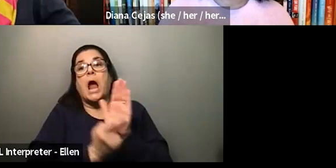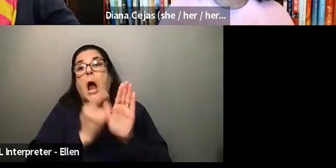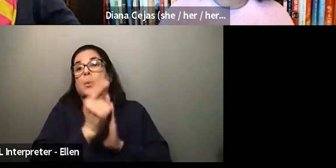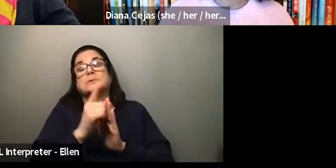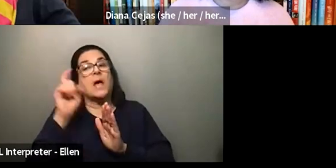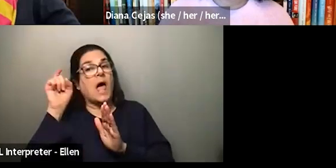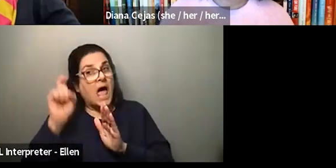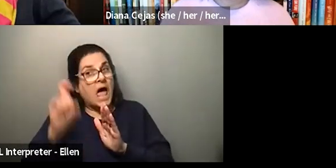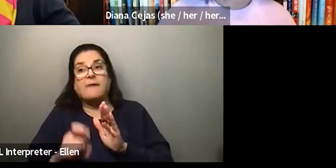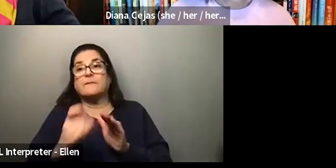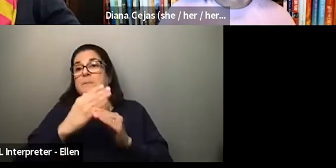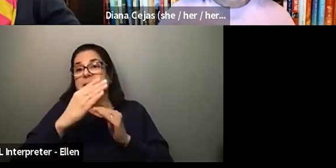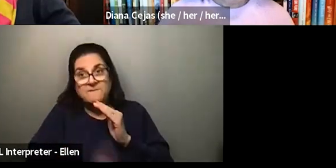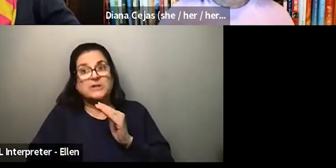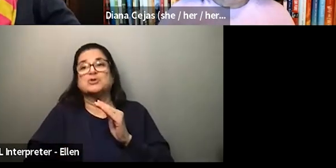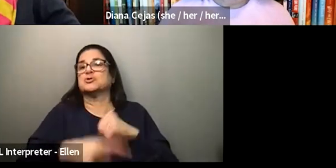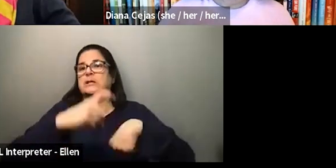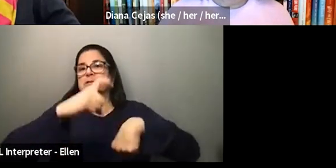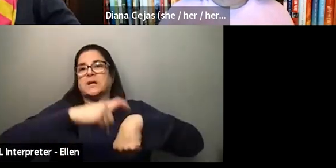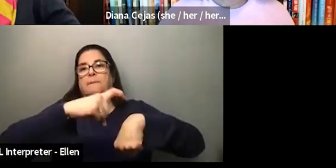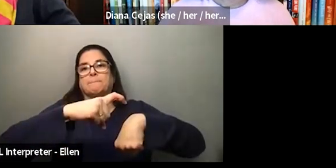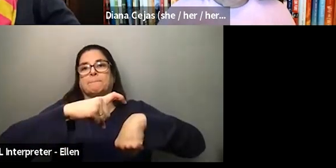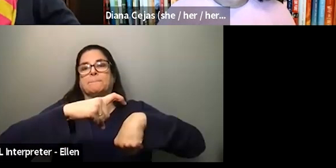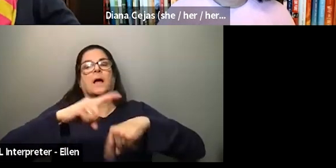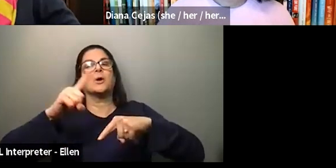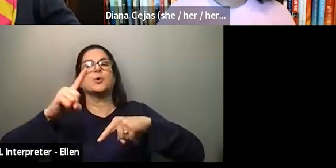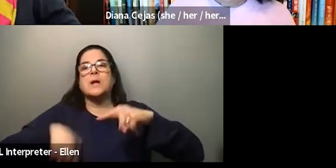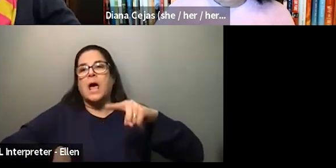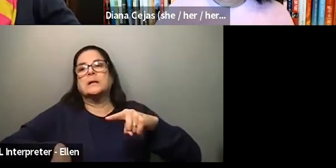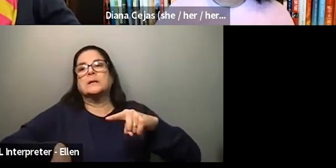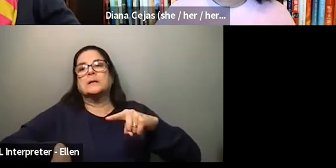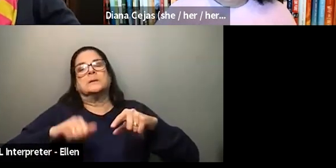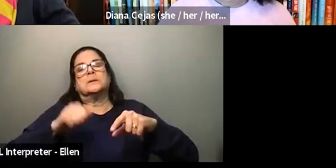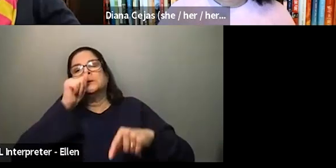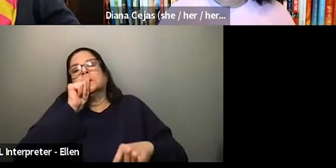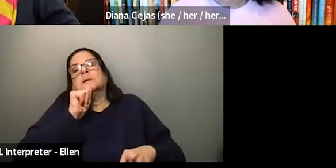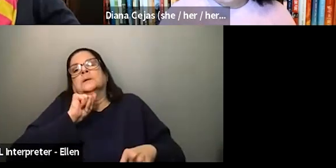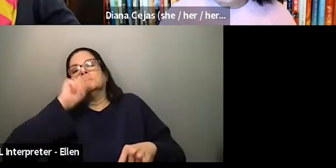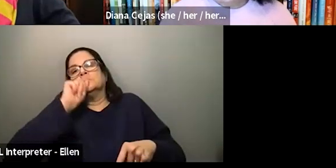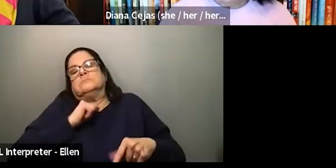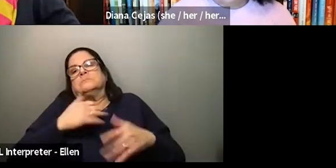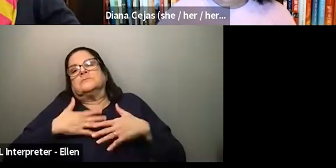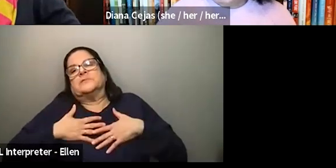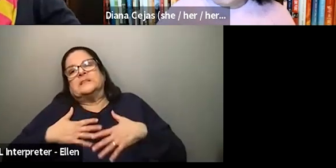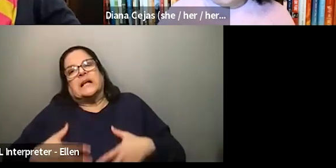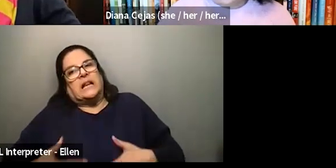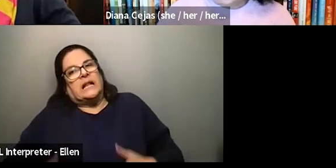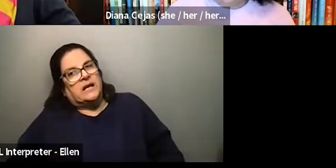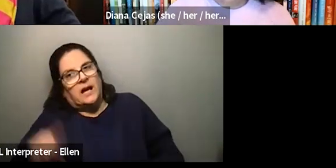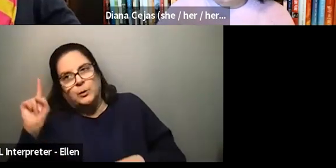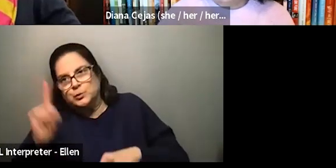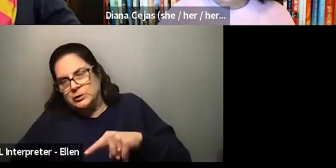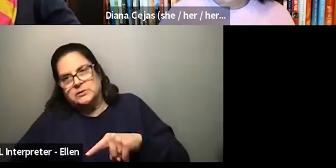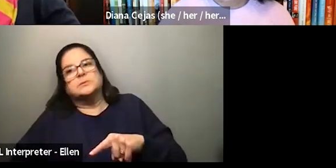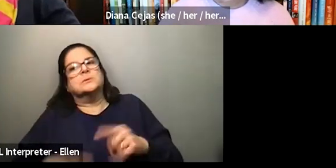just physically was not able to keep up. So when I was in residency,